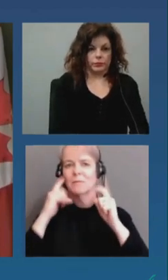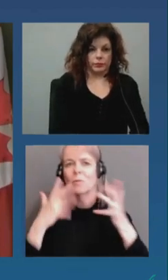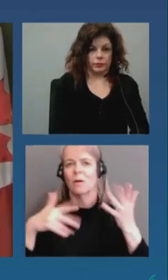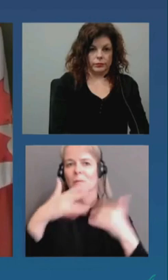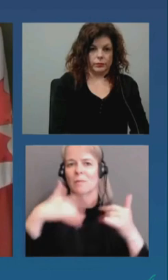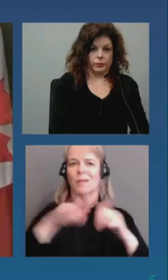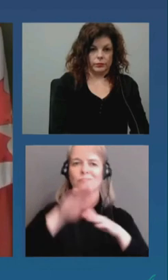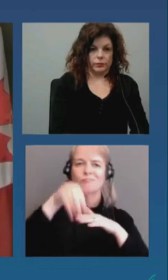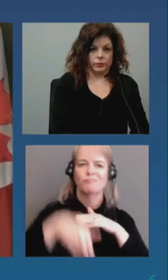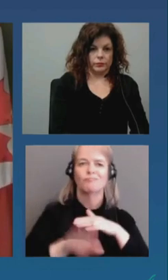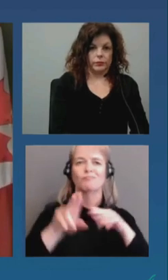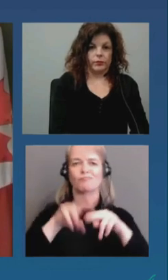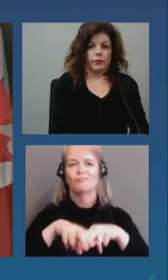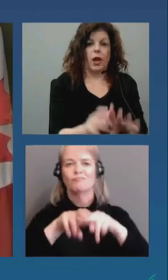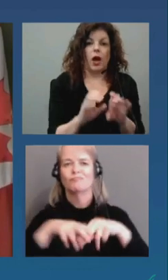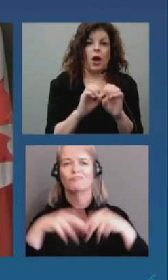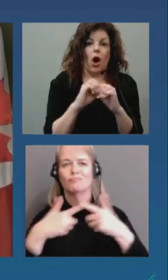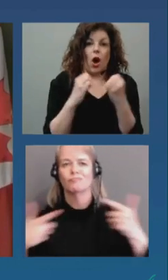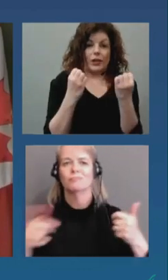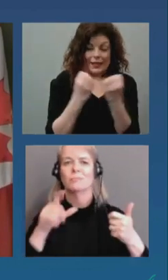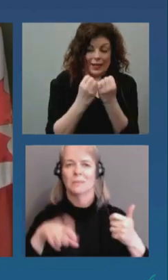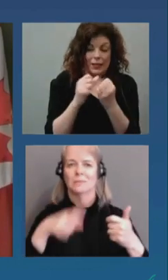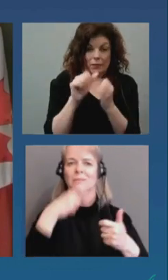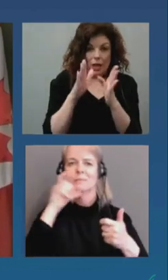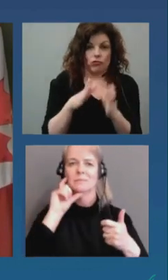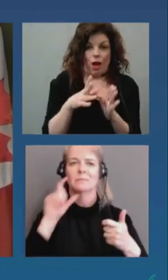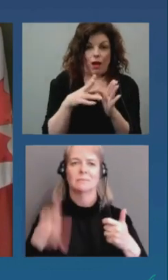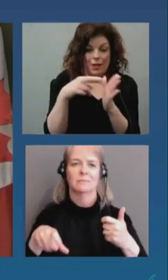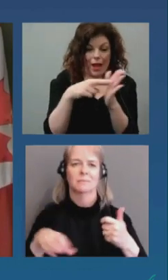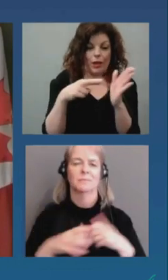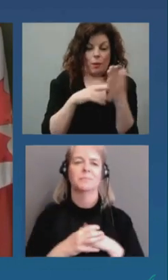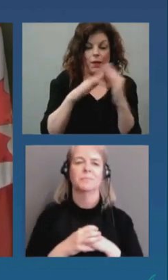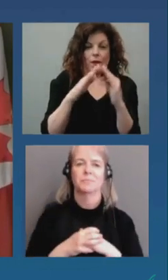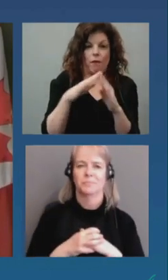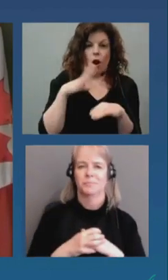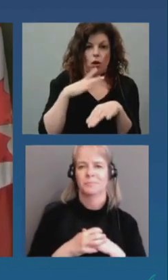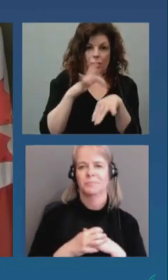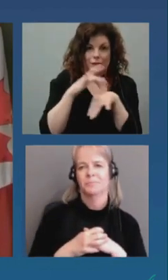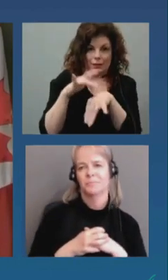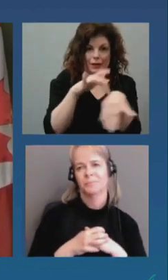now